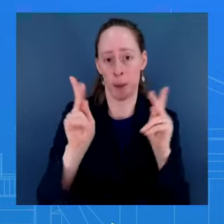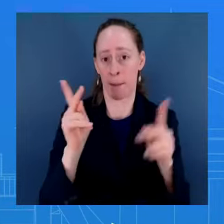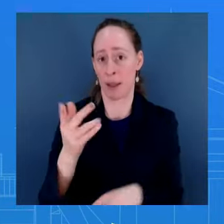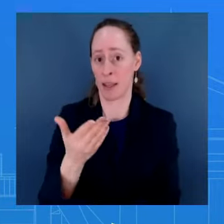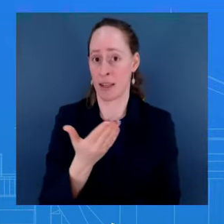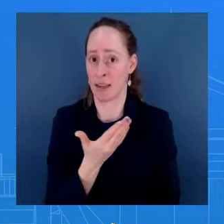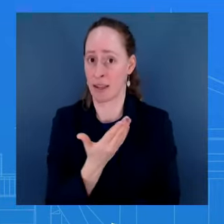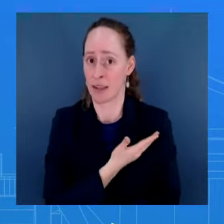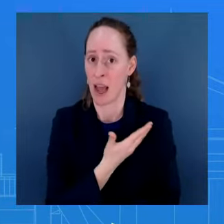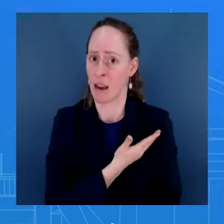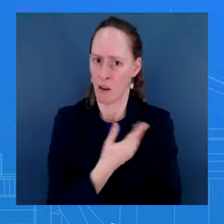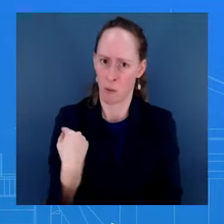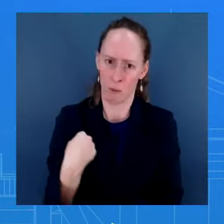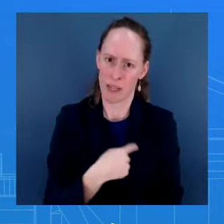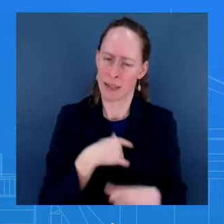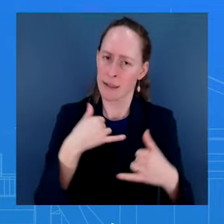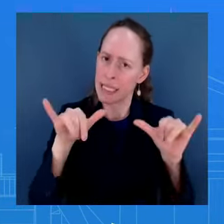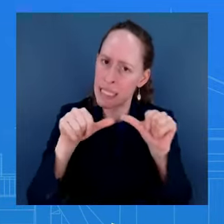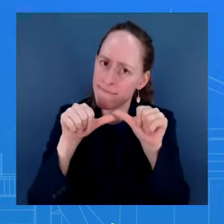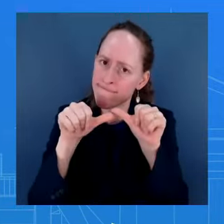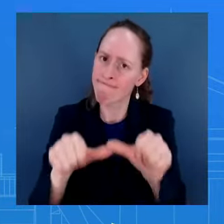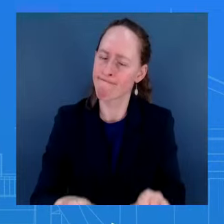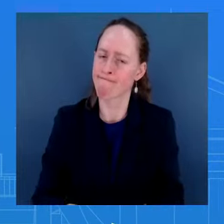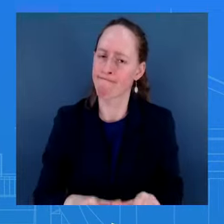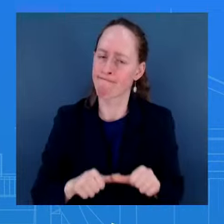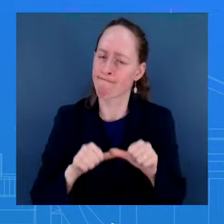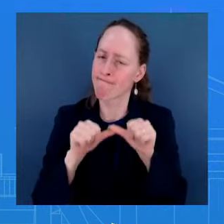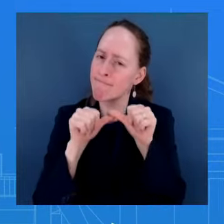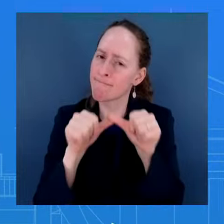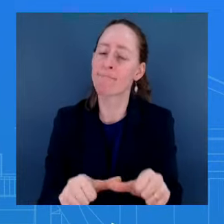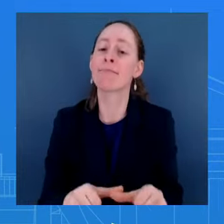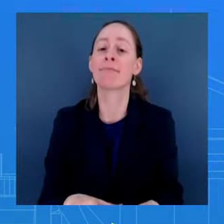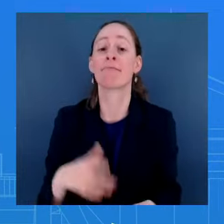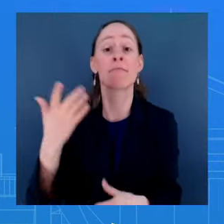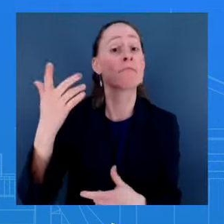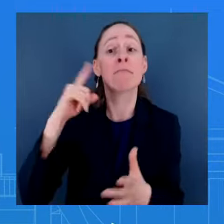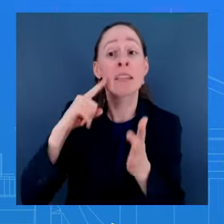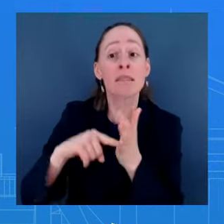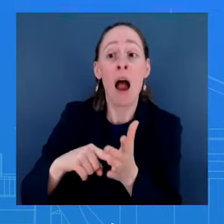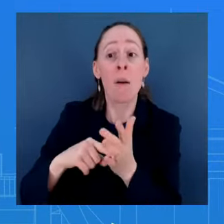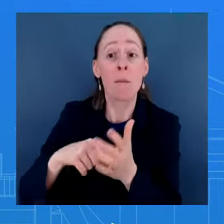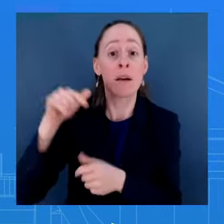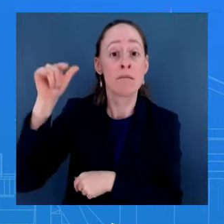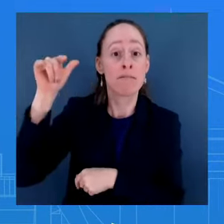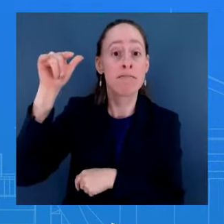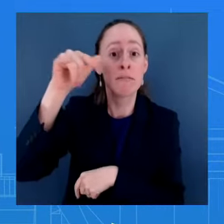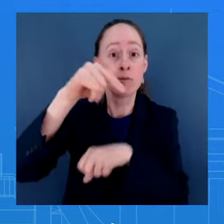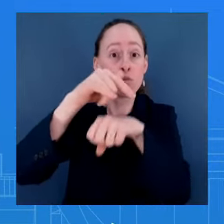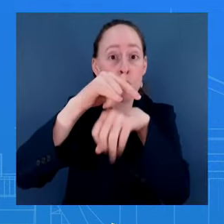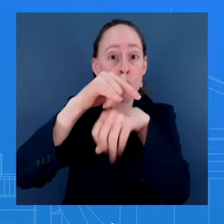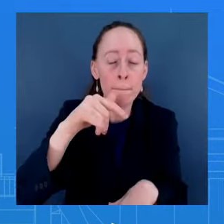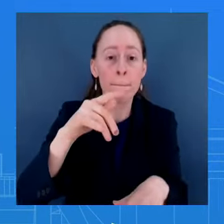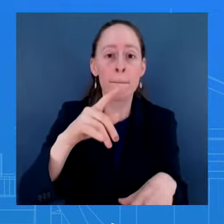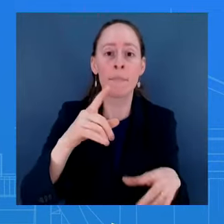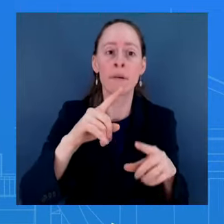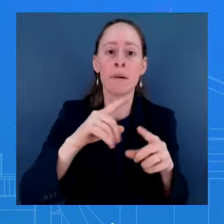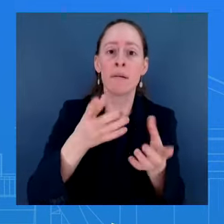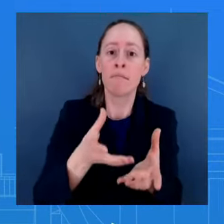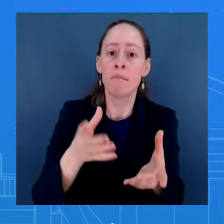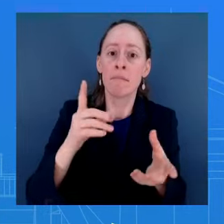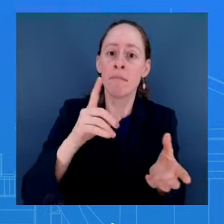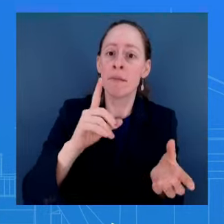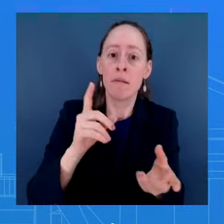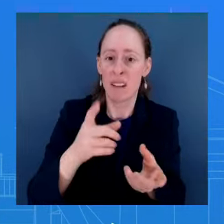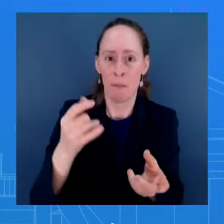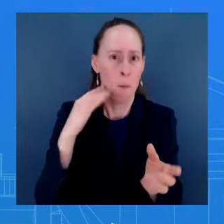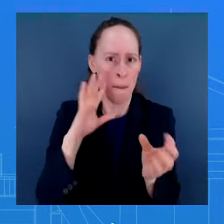we can, right? The airdrops that were successful – we announced that yesterday. There's more coming from the Department of Defense. The